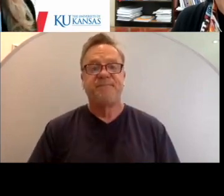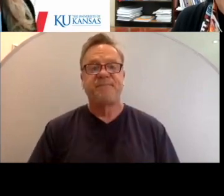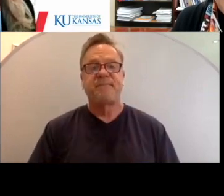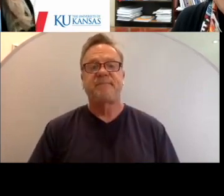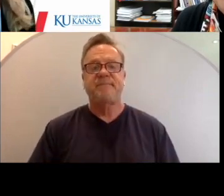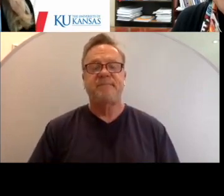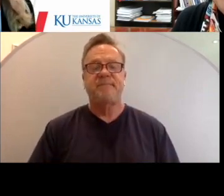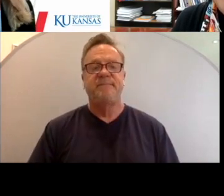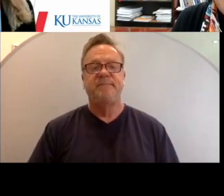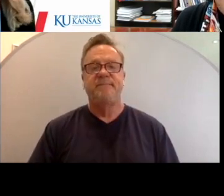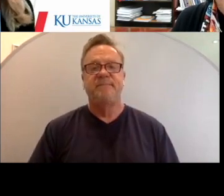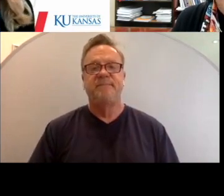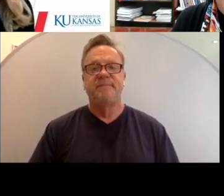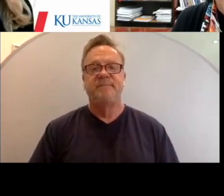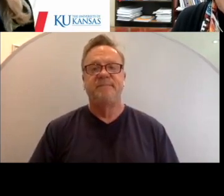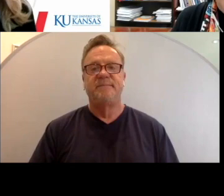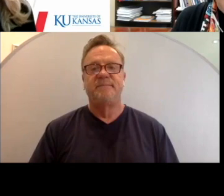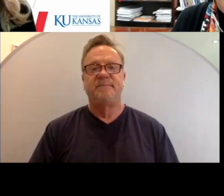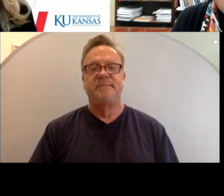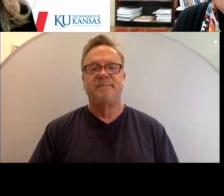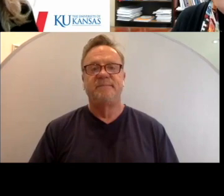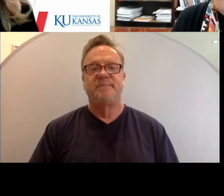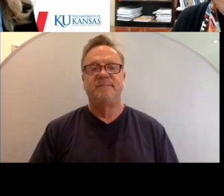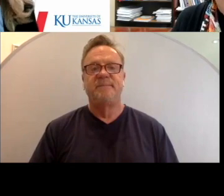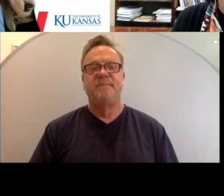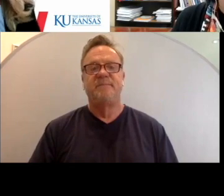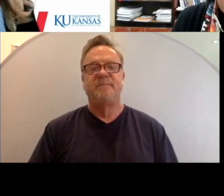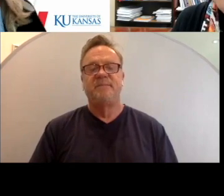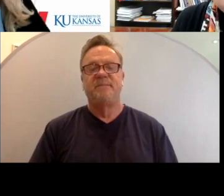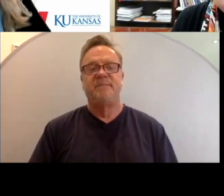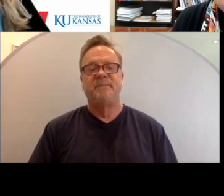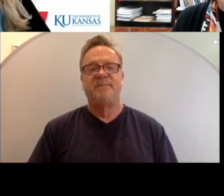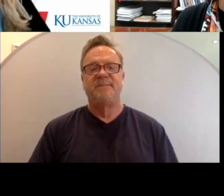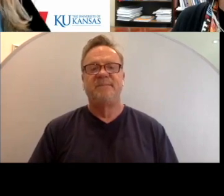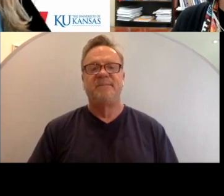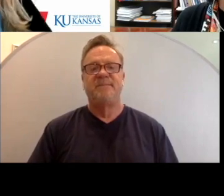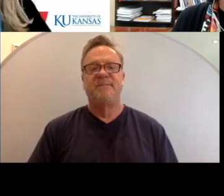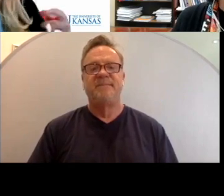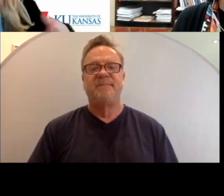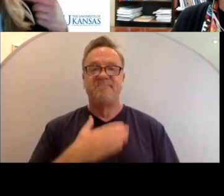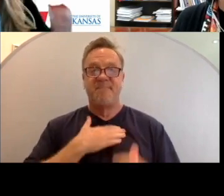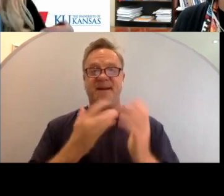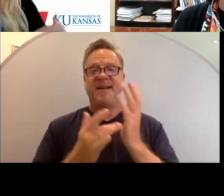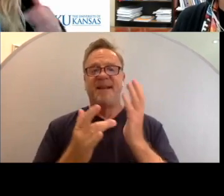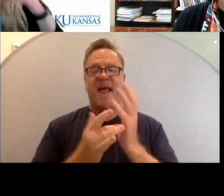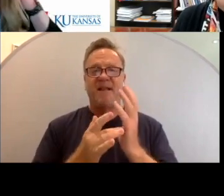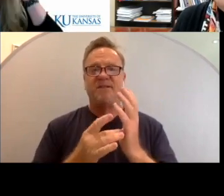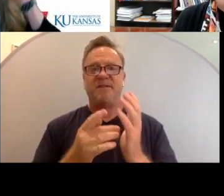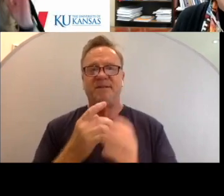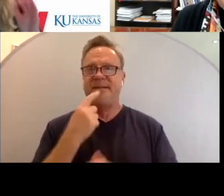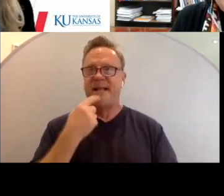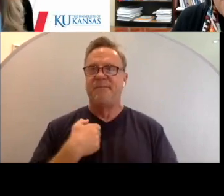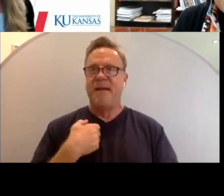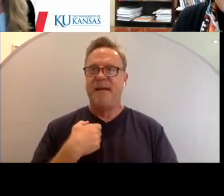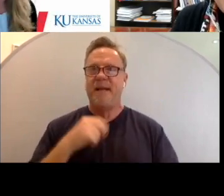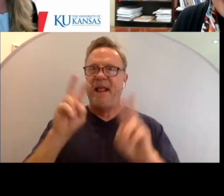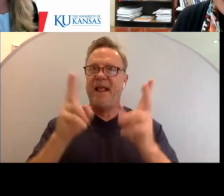Sure thing. So my technology is telling me, sure thing.